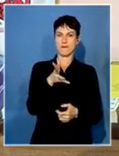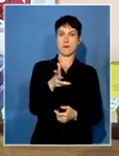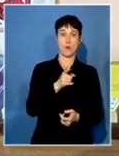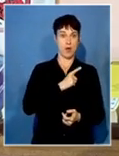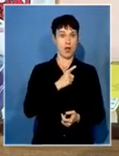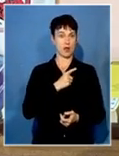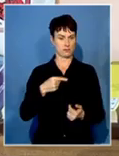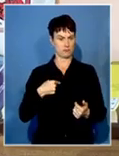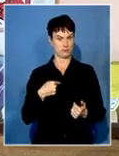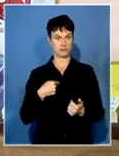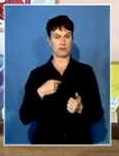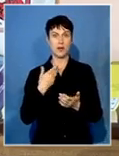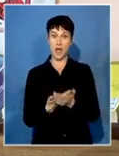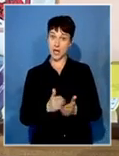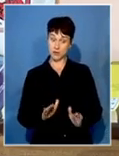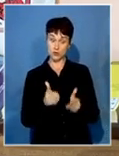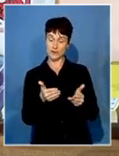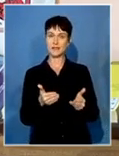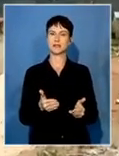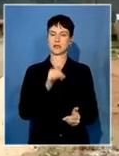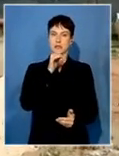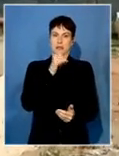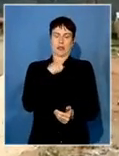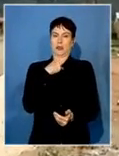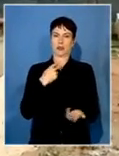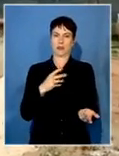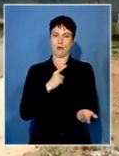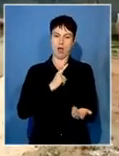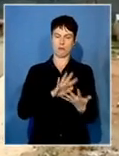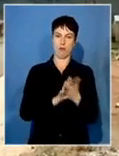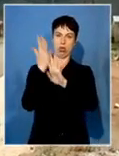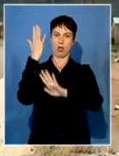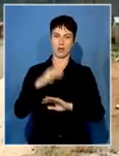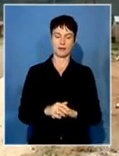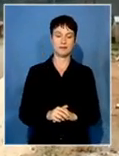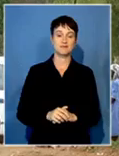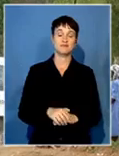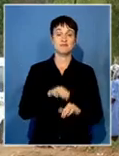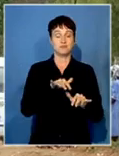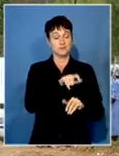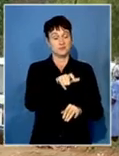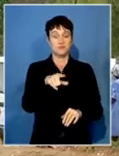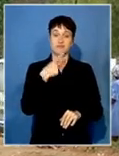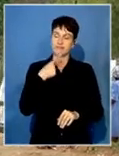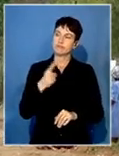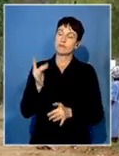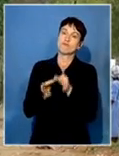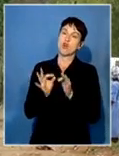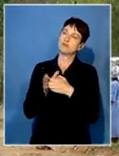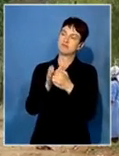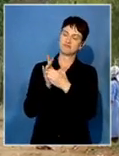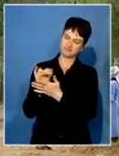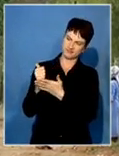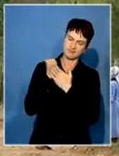affects our ability to deliver service to our people. Residents have called on political parties in the area to intervene and